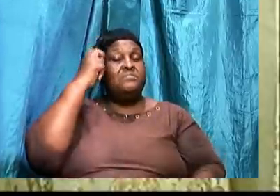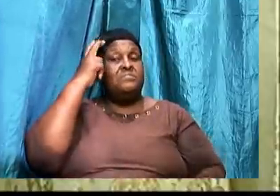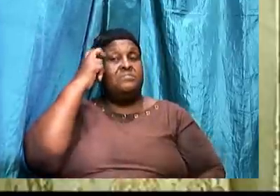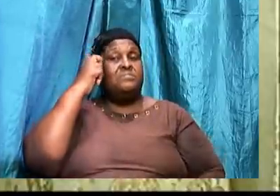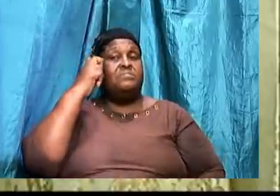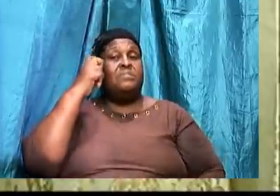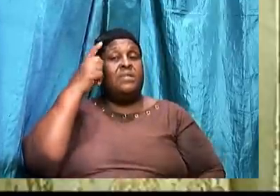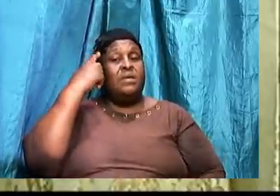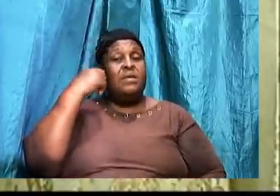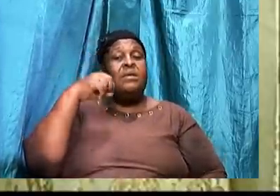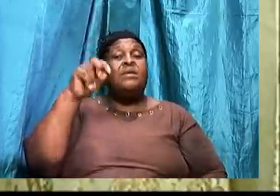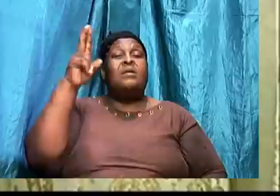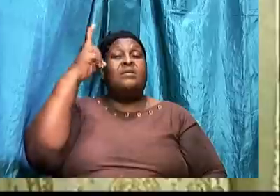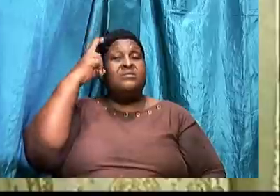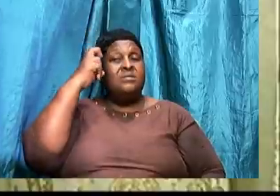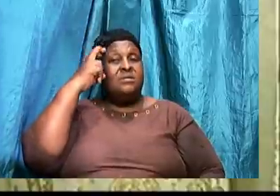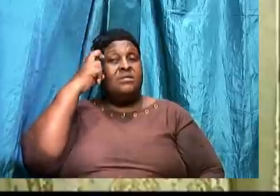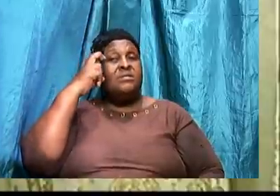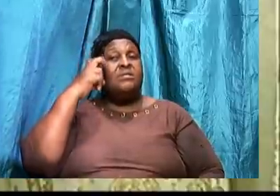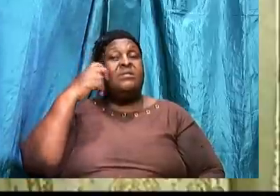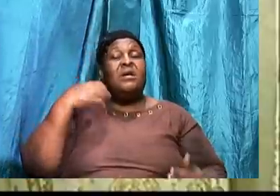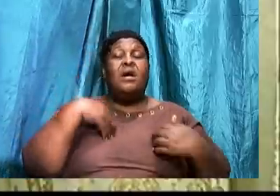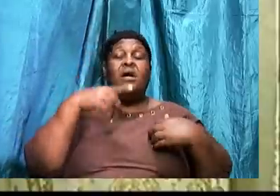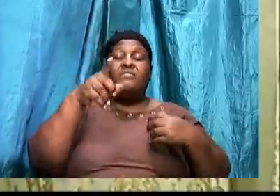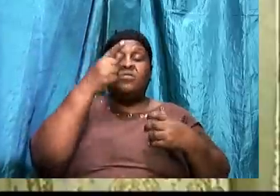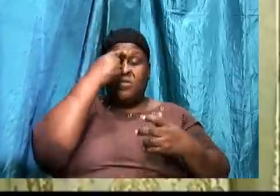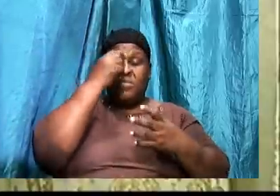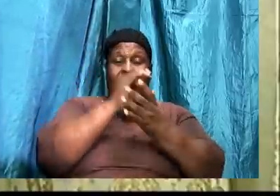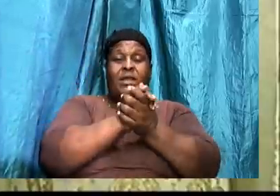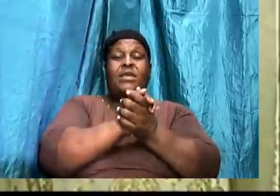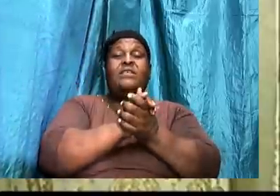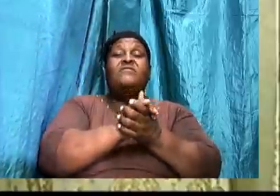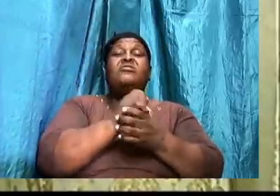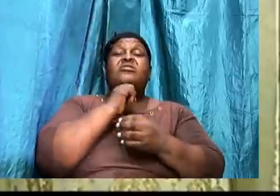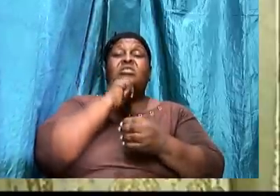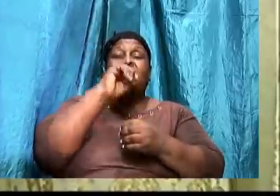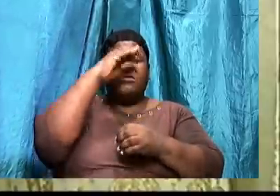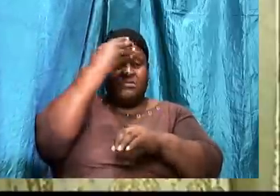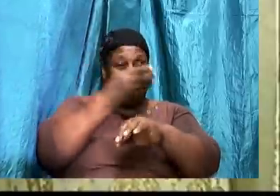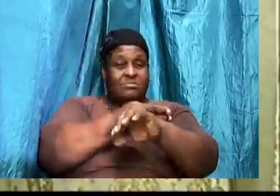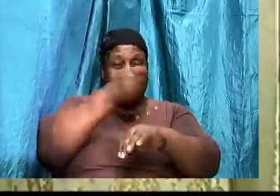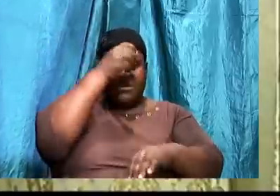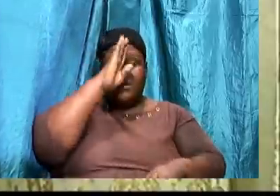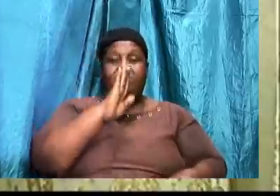Because the adversary will have you believing that you are not the child of God.